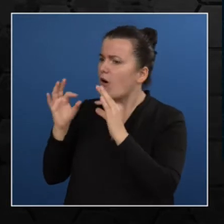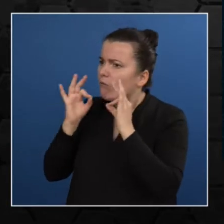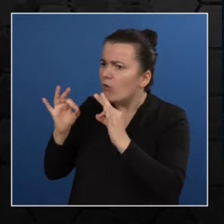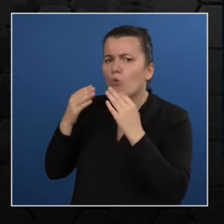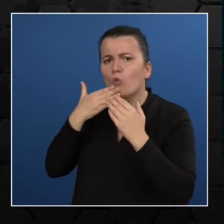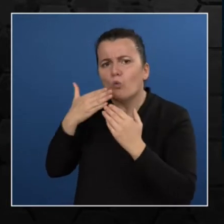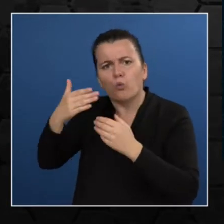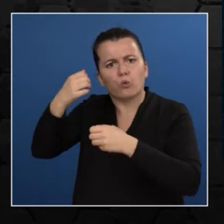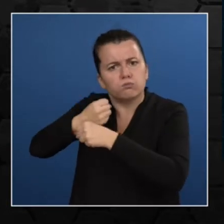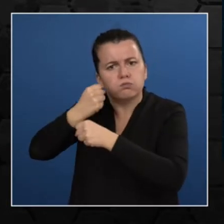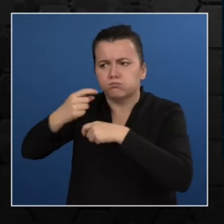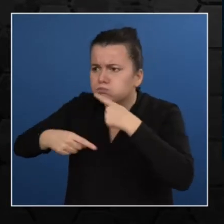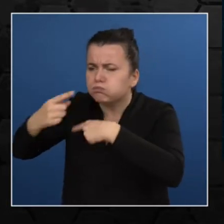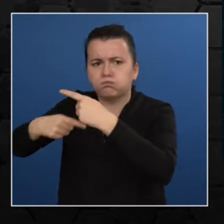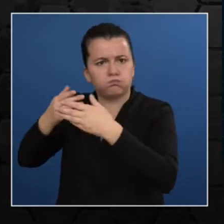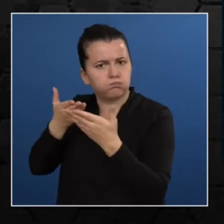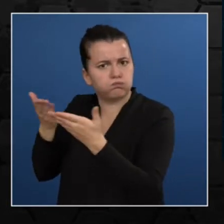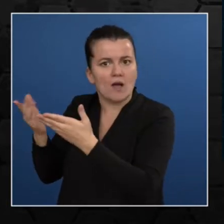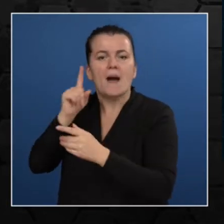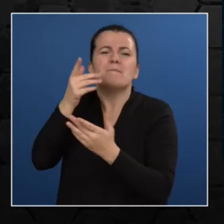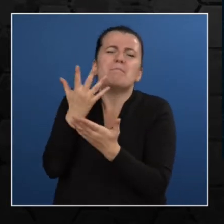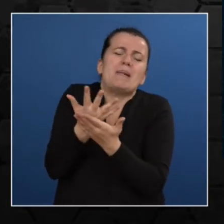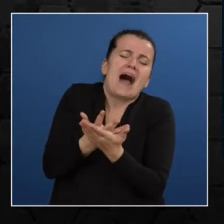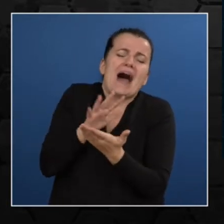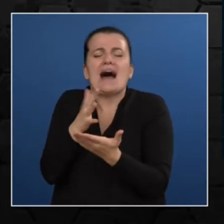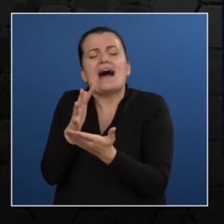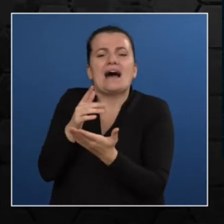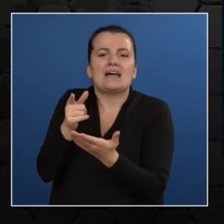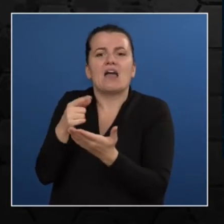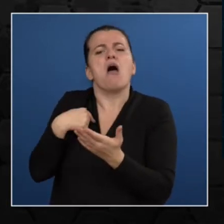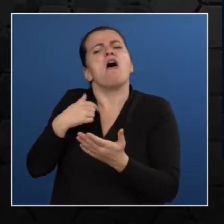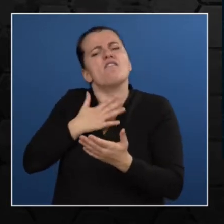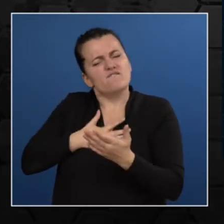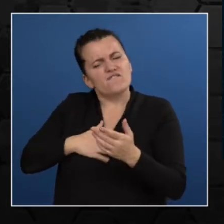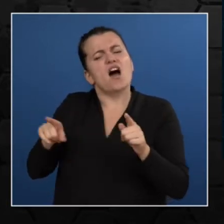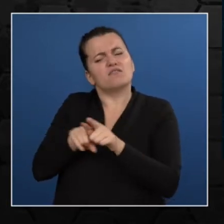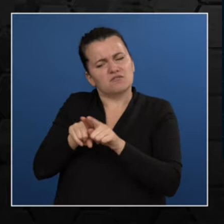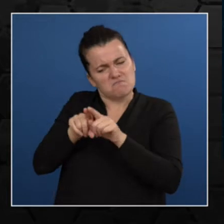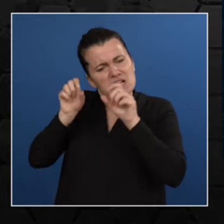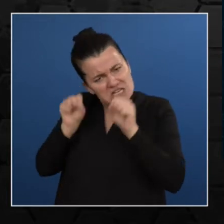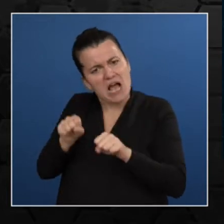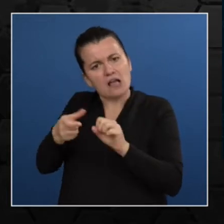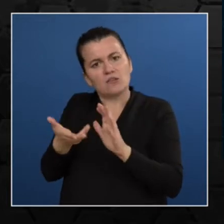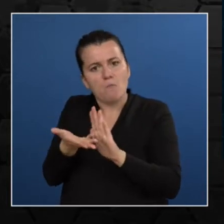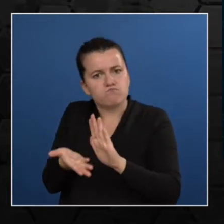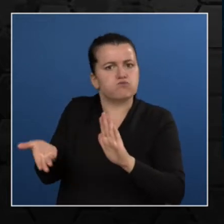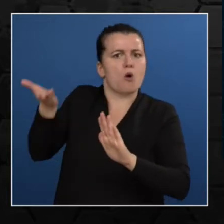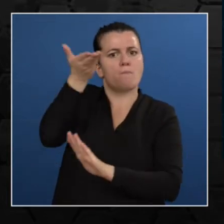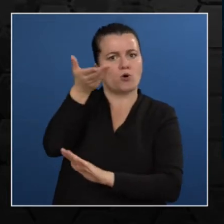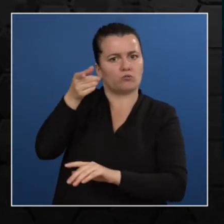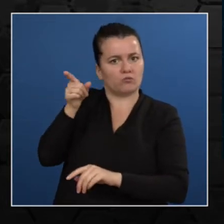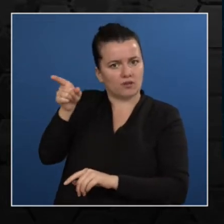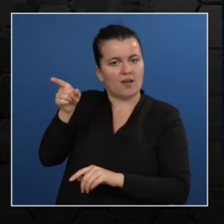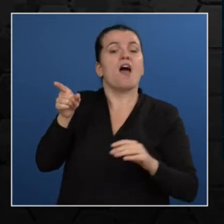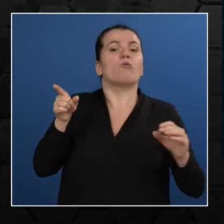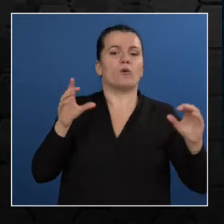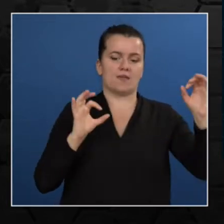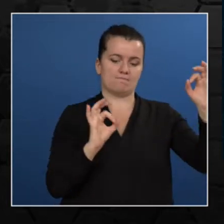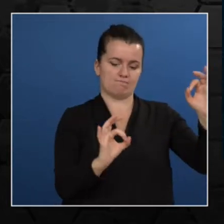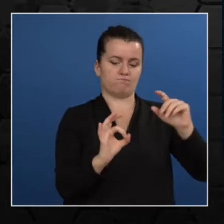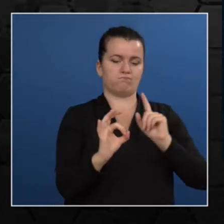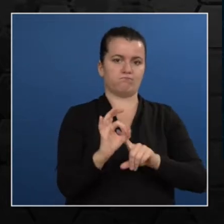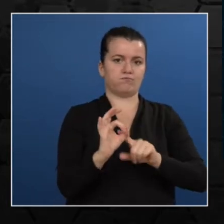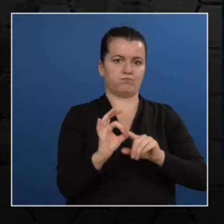add these inputs and the bias, we're going to get the result which will be equal to 0.5 or greater than 0.5 and we can